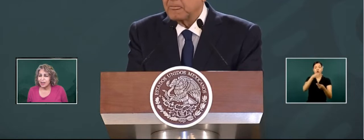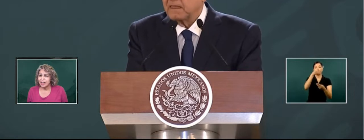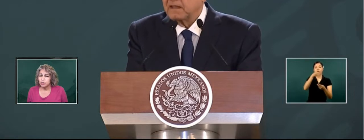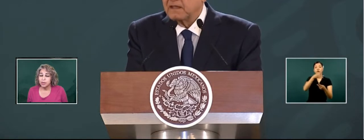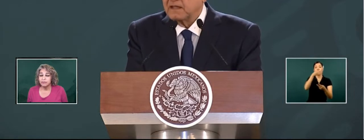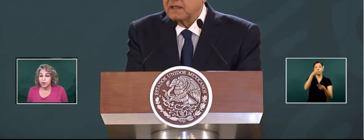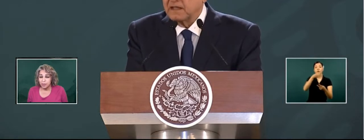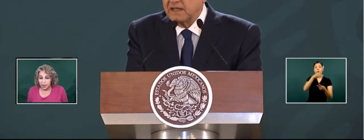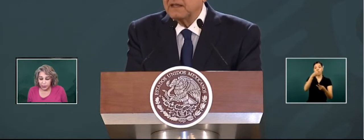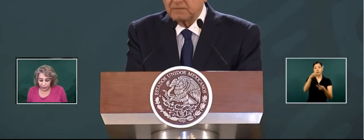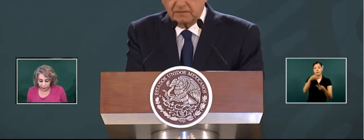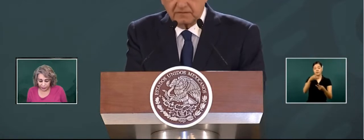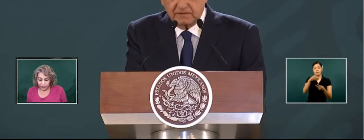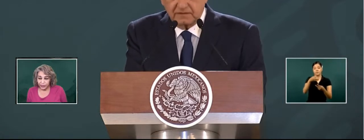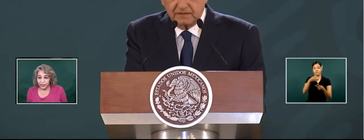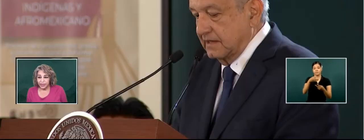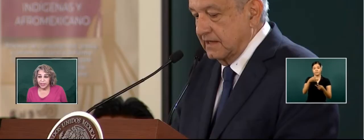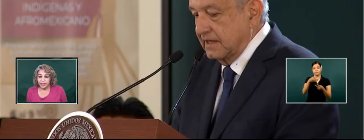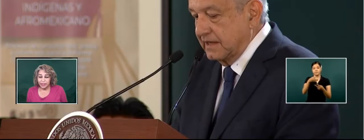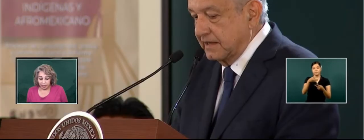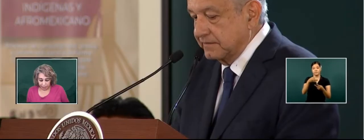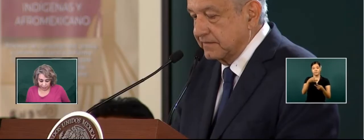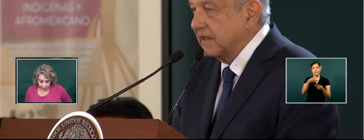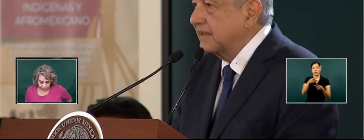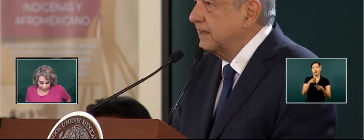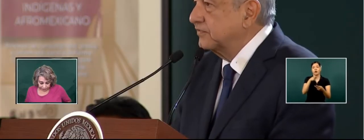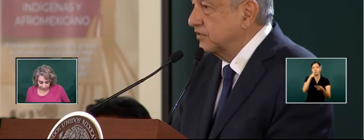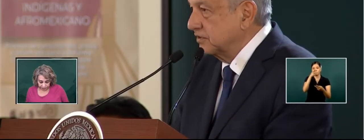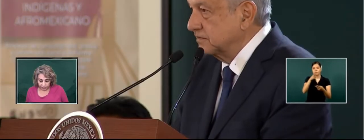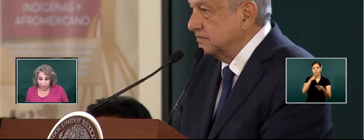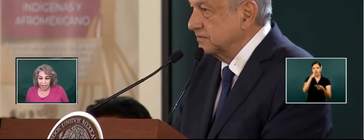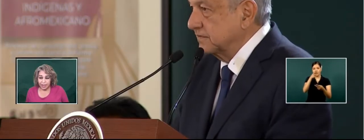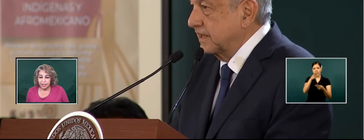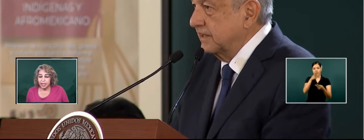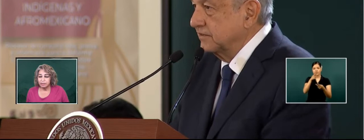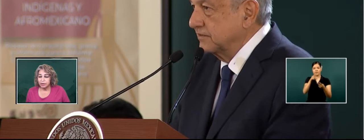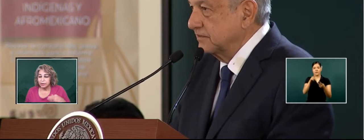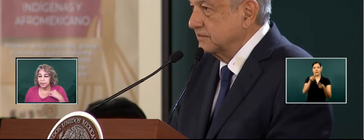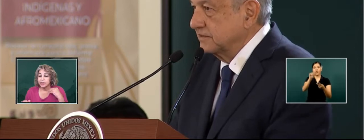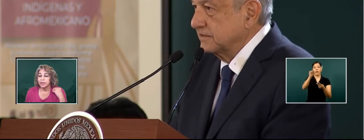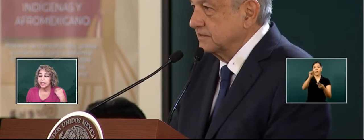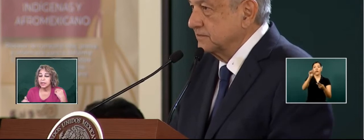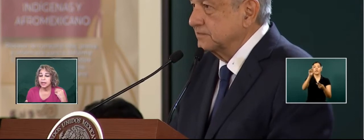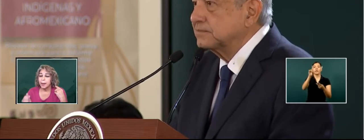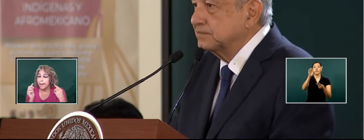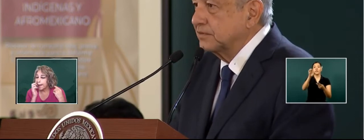Sandoval will inform you, and a tempo,